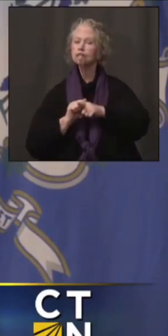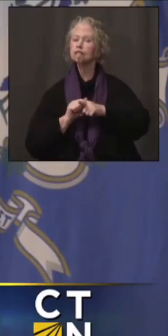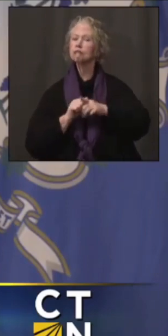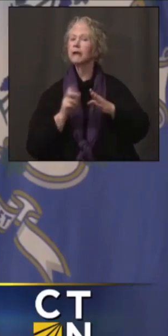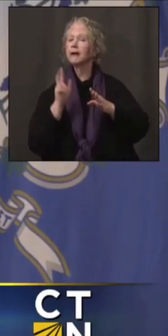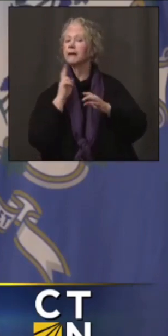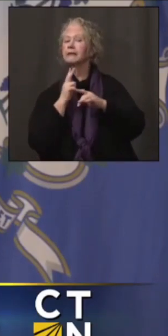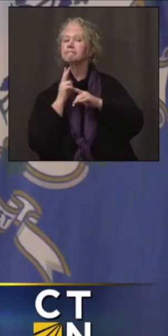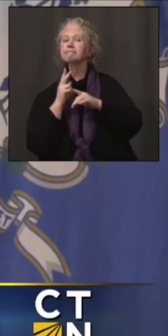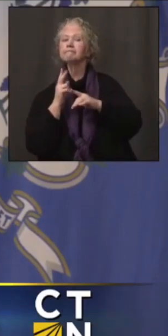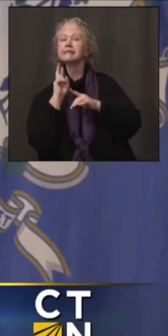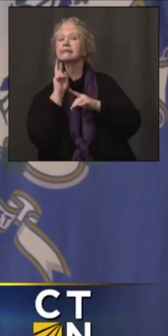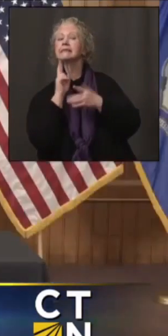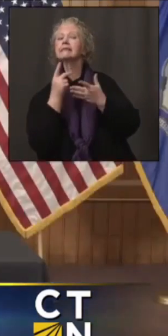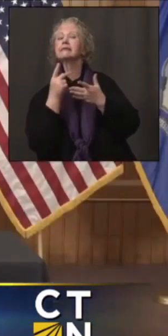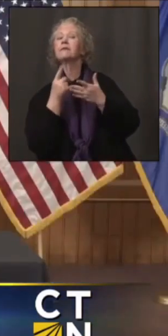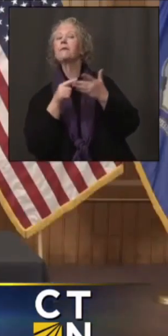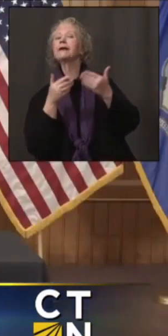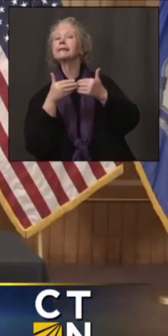thereafter.